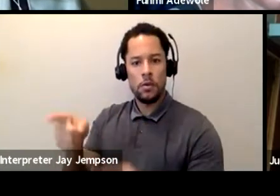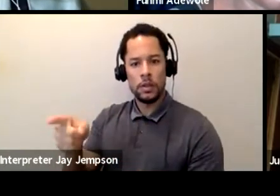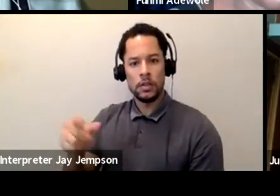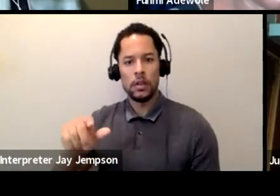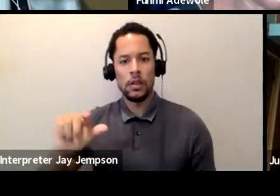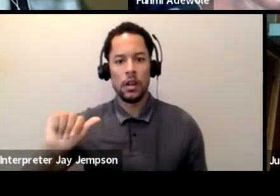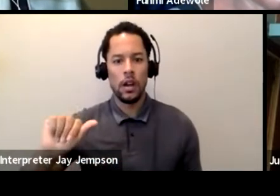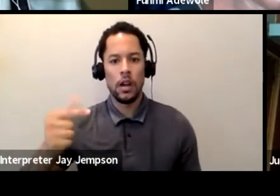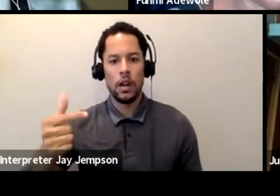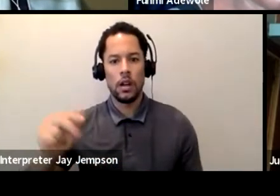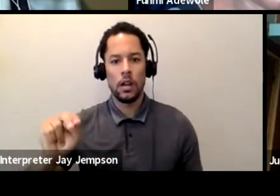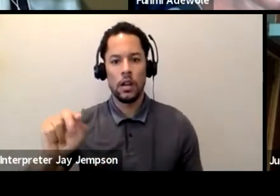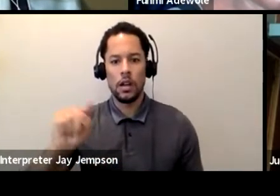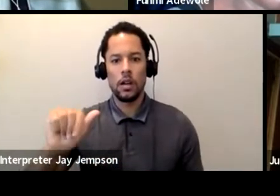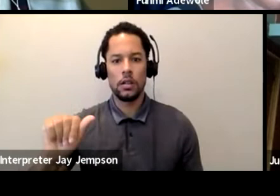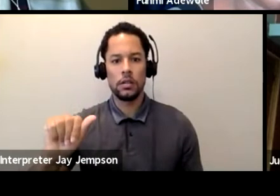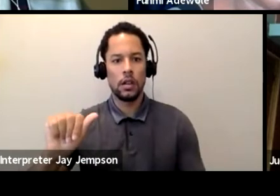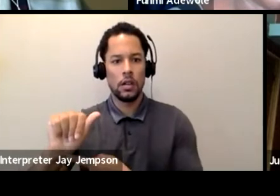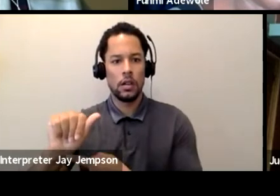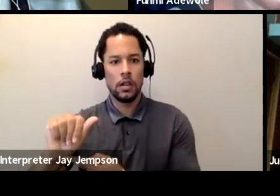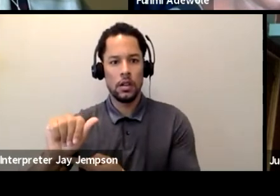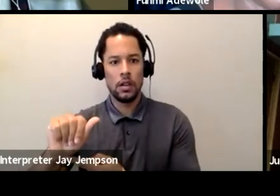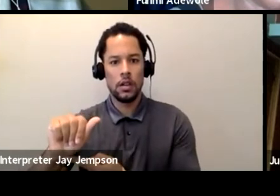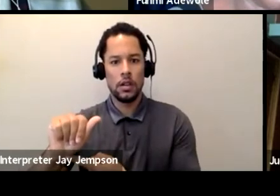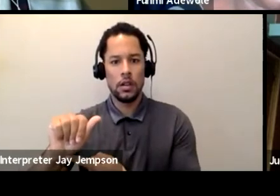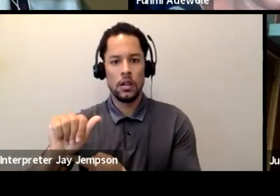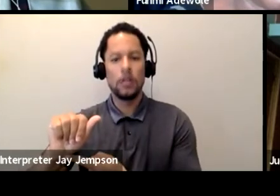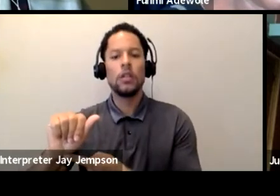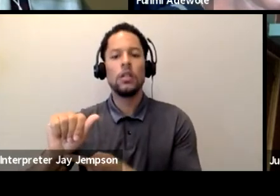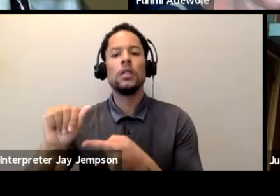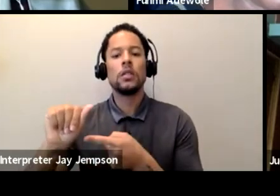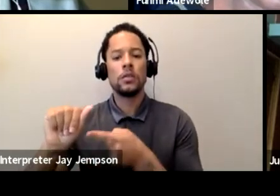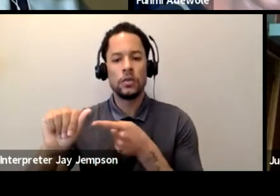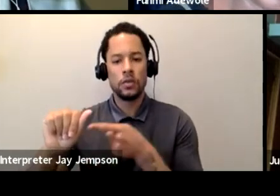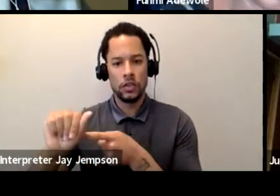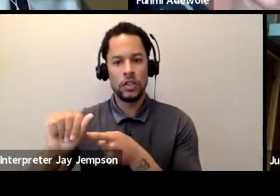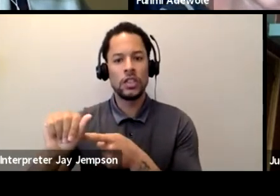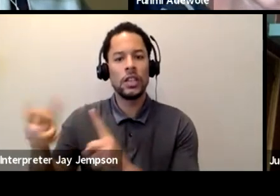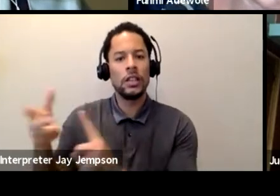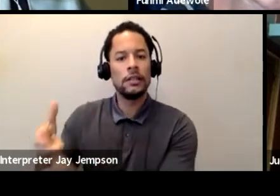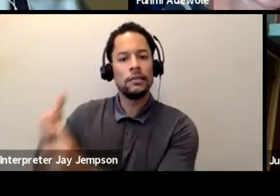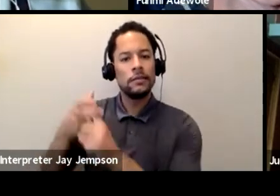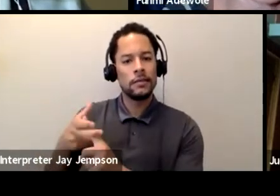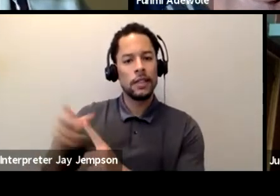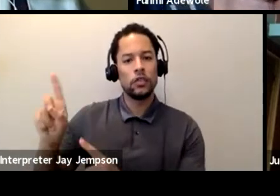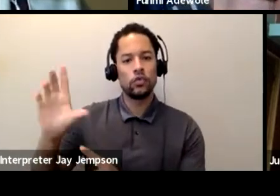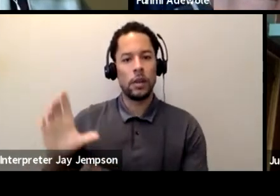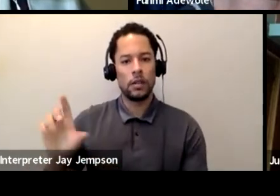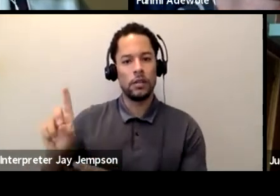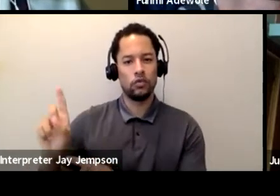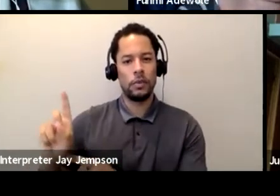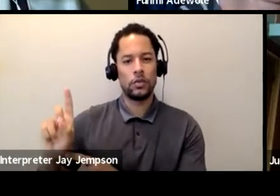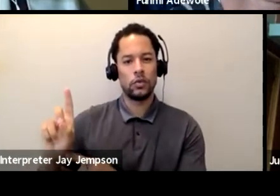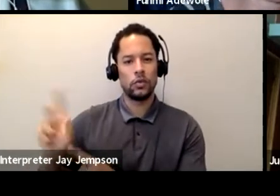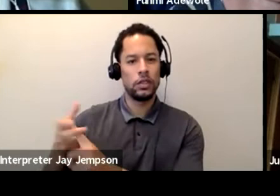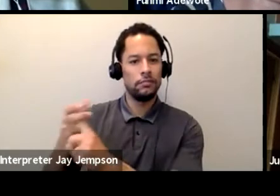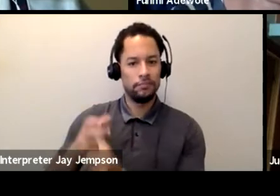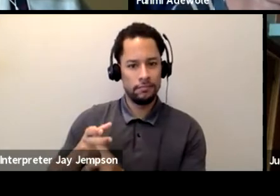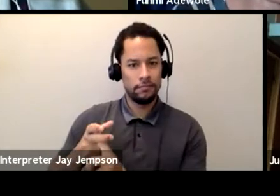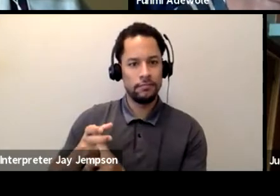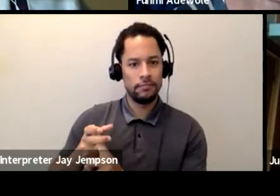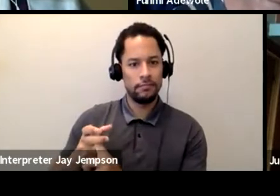Aganza has been dramatogged on, if that makes sense. And then Jude,